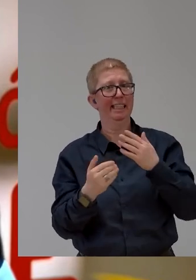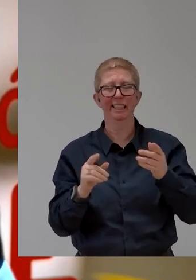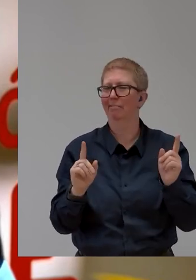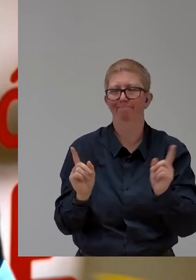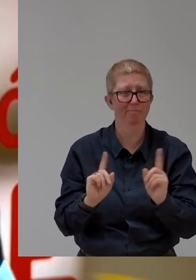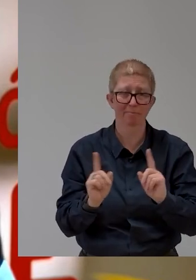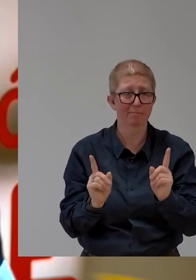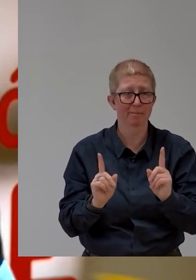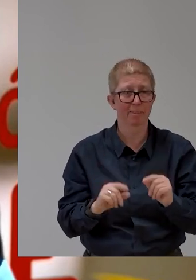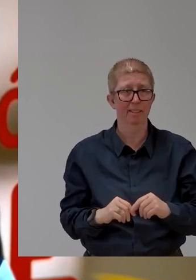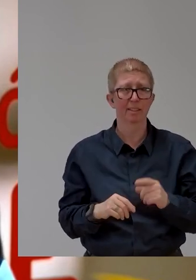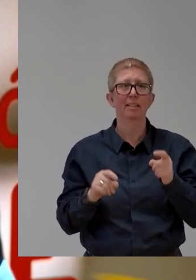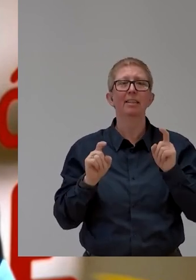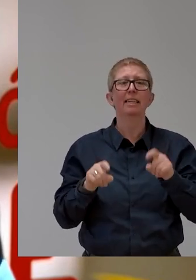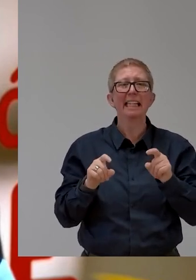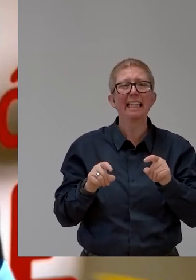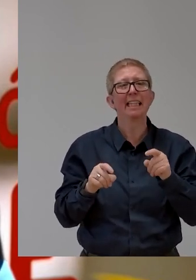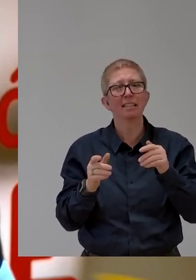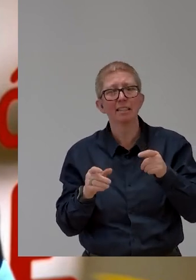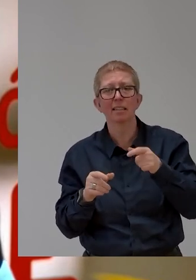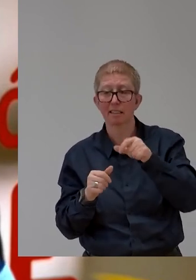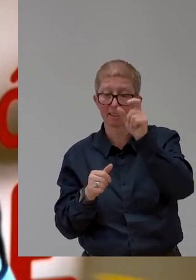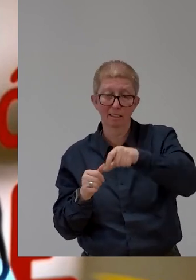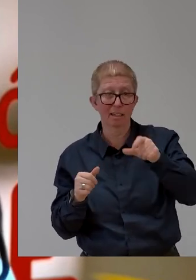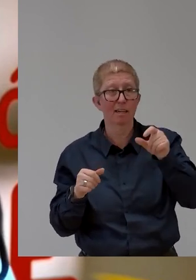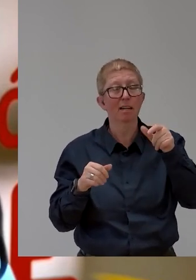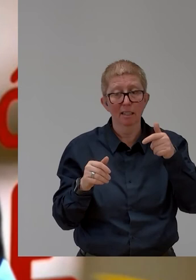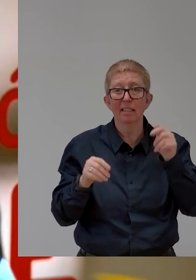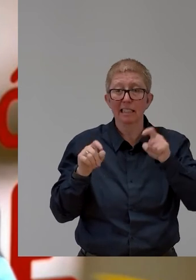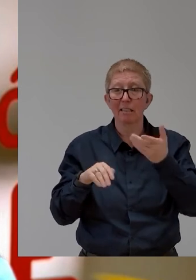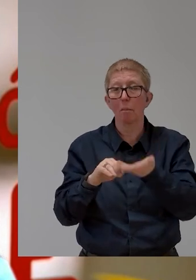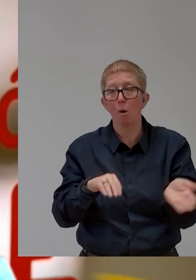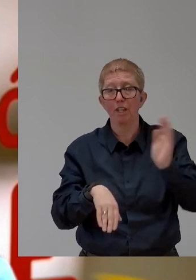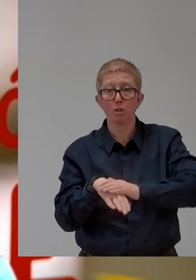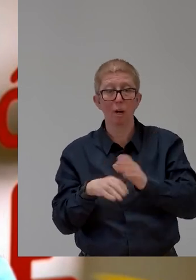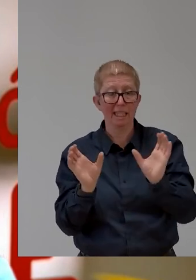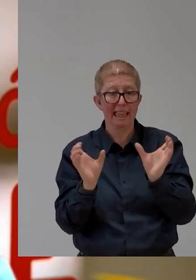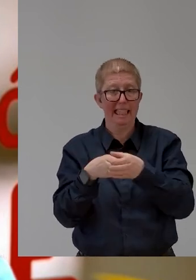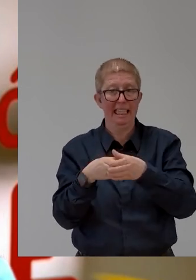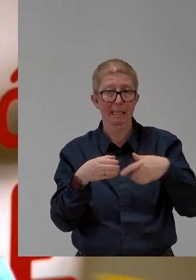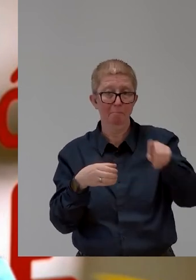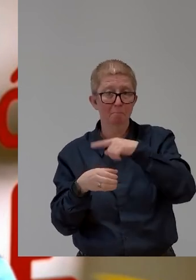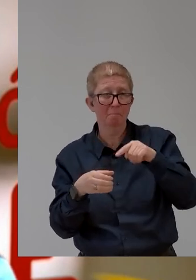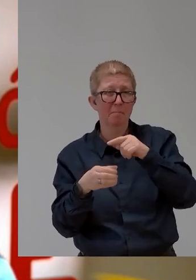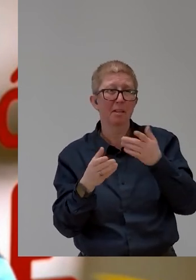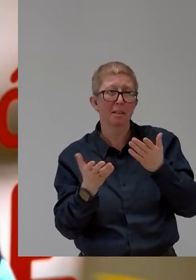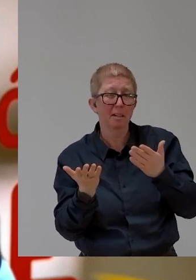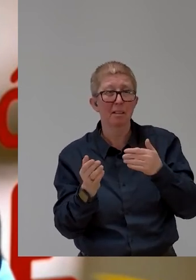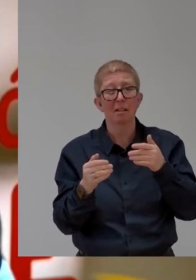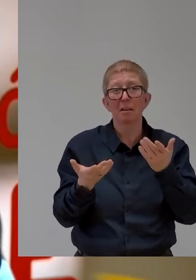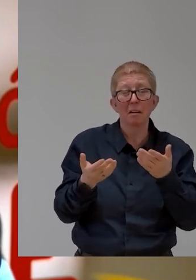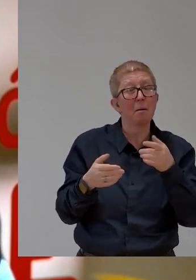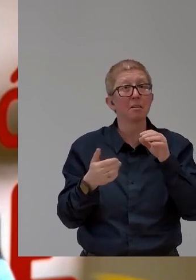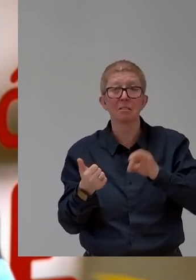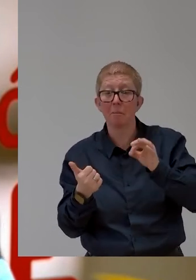and you need to know some things regarding materials, physics, mathematics sometimes. And of